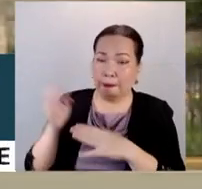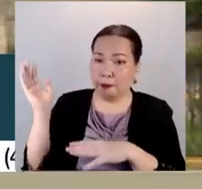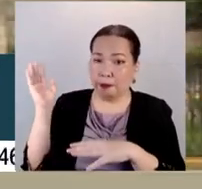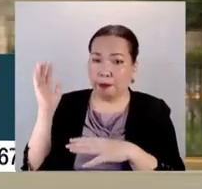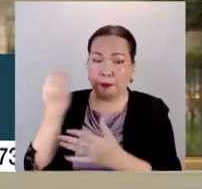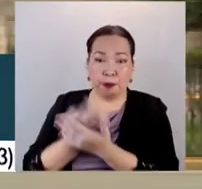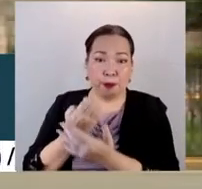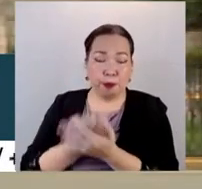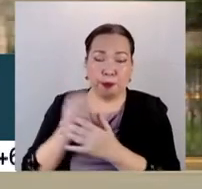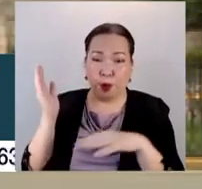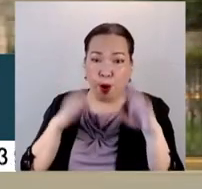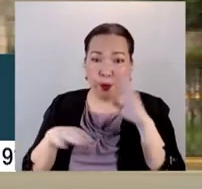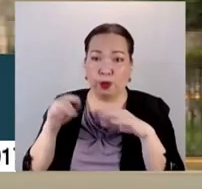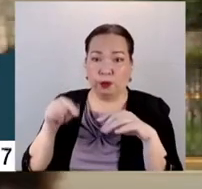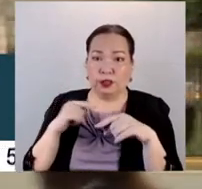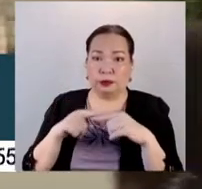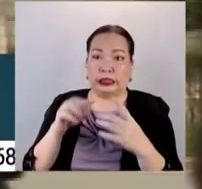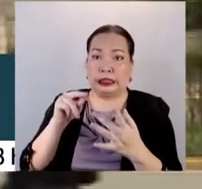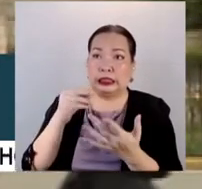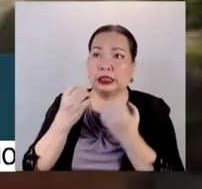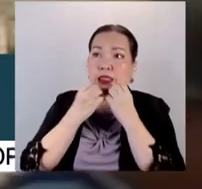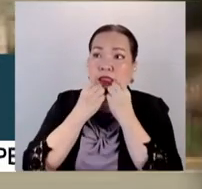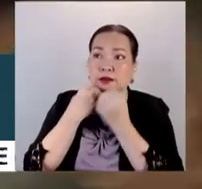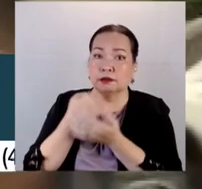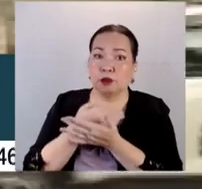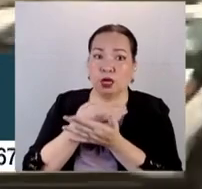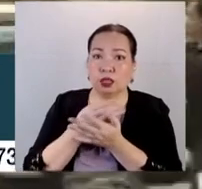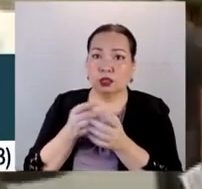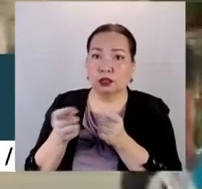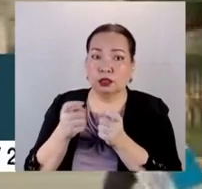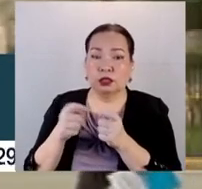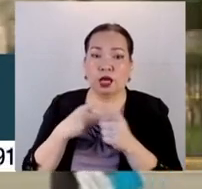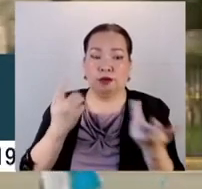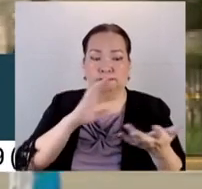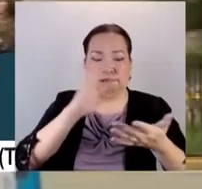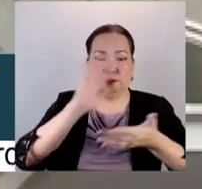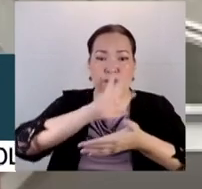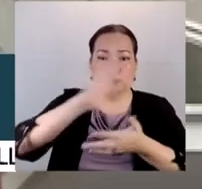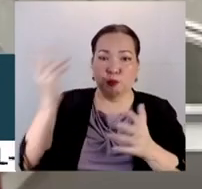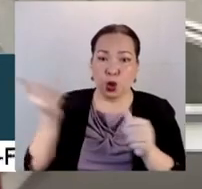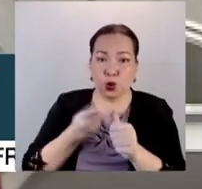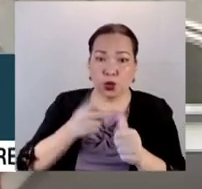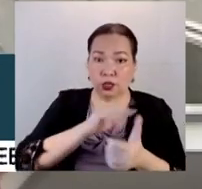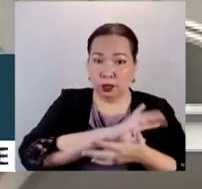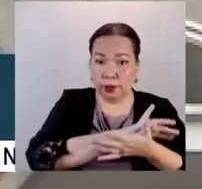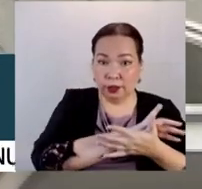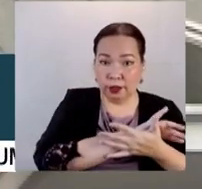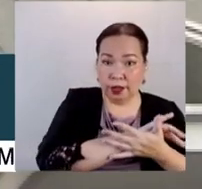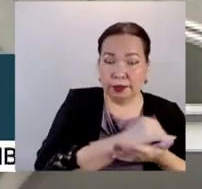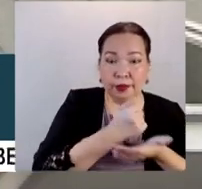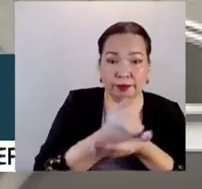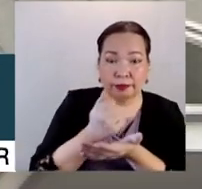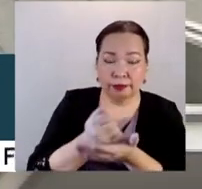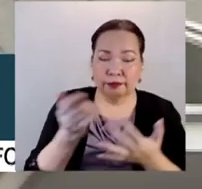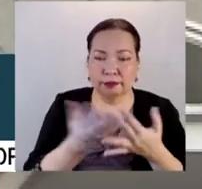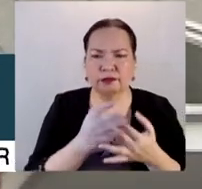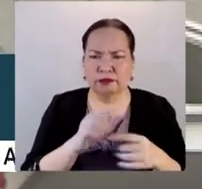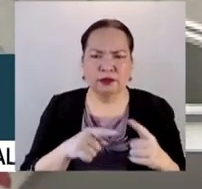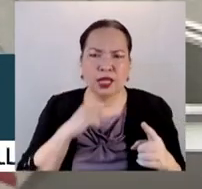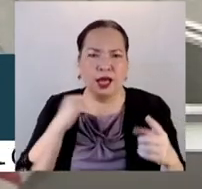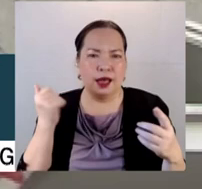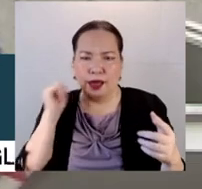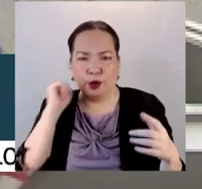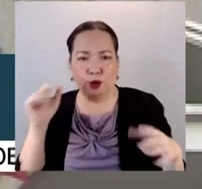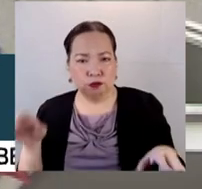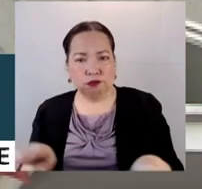especially the need for money to finance our pandemic response. And that's why we do not, ayaw namin sumabayin sa mga problema